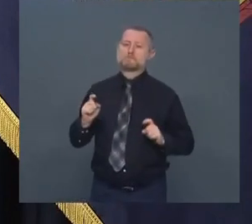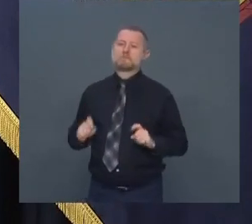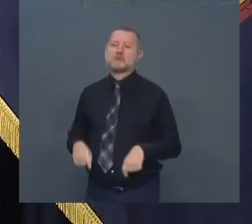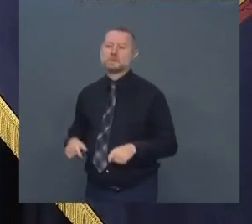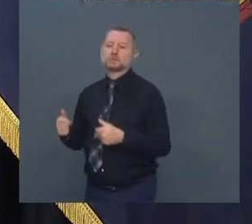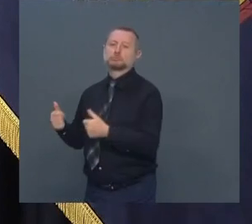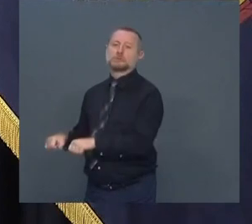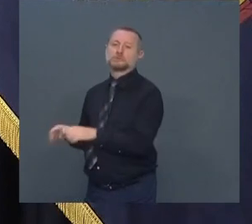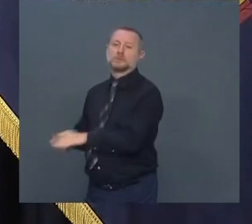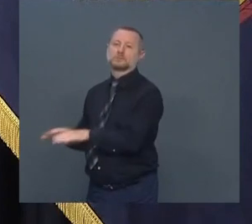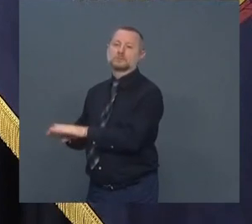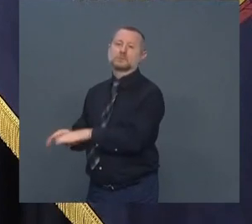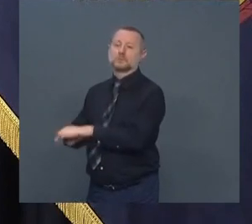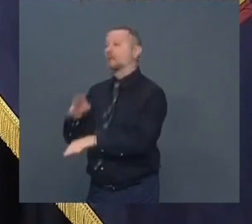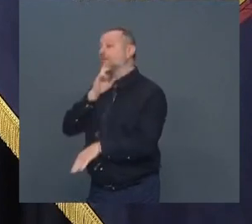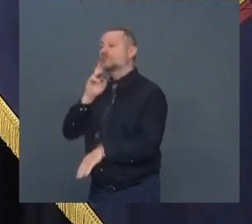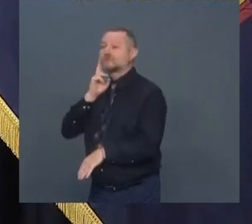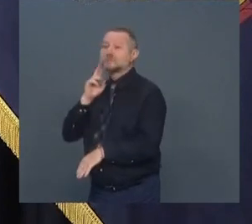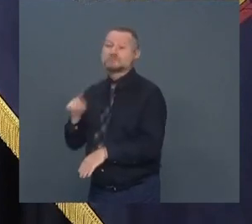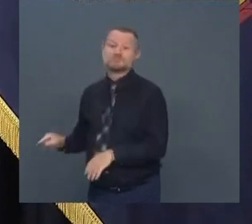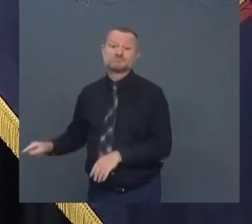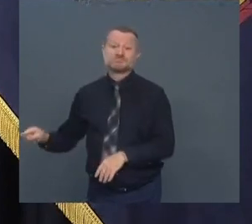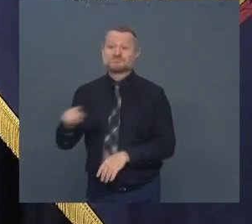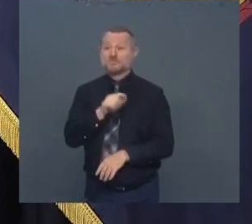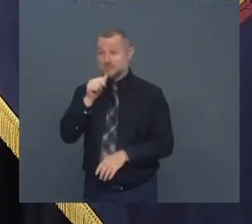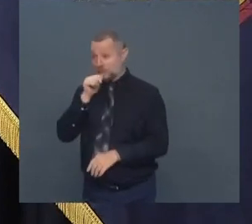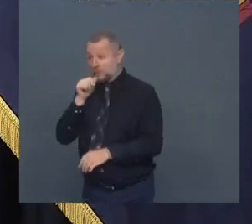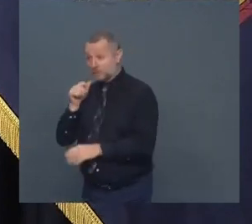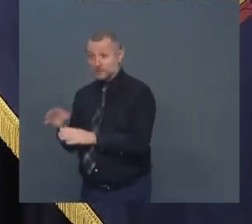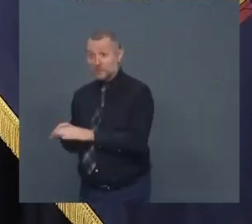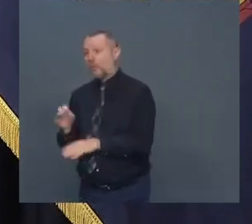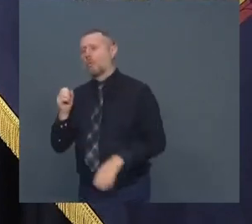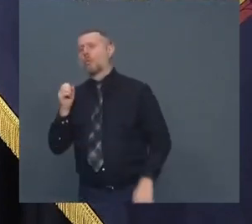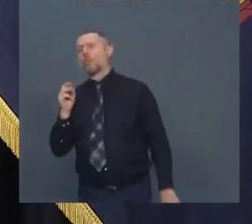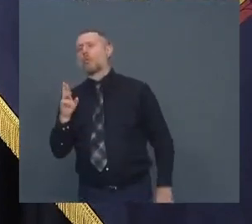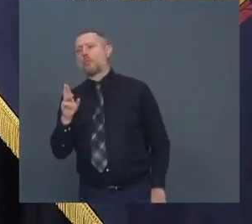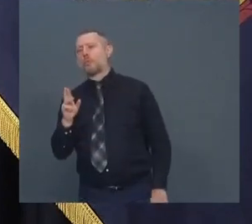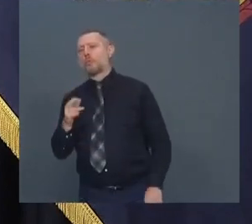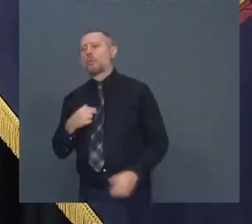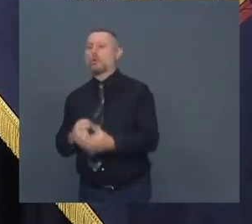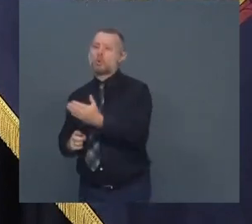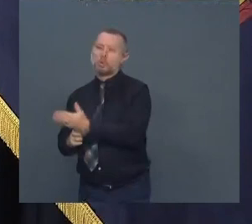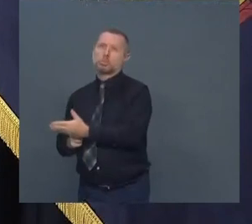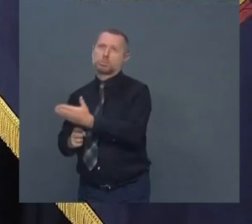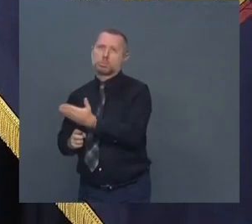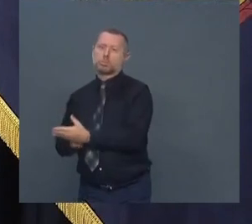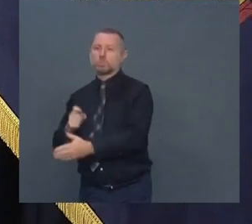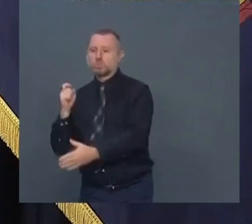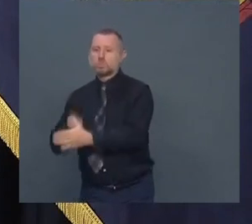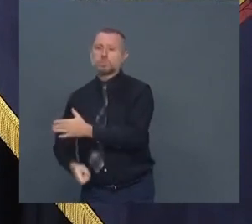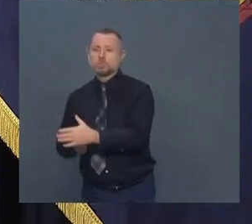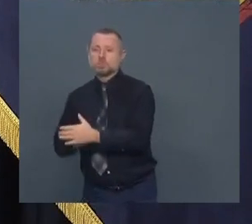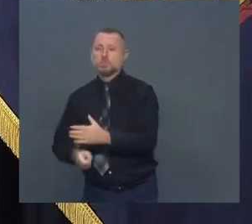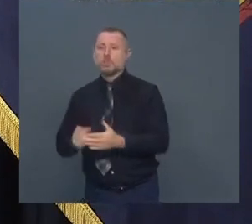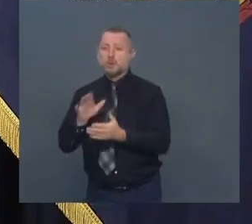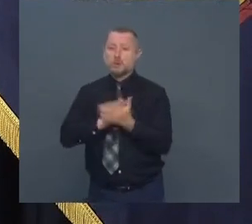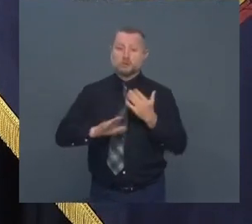or bars or giving them citations college presidents say